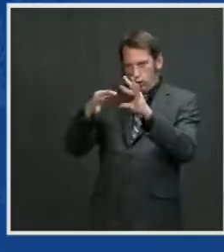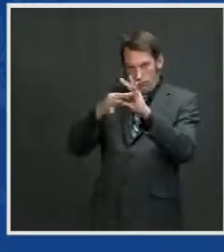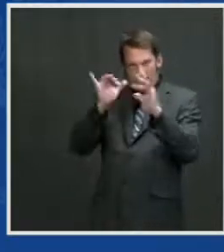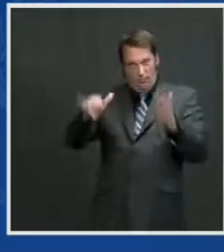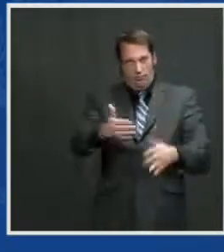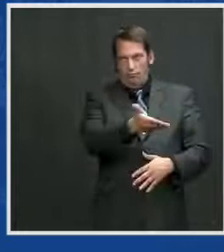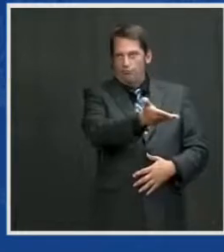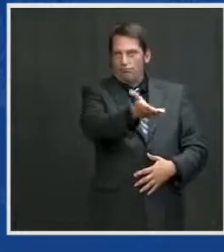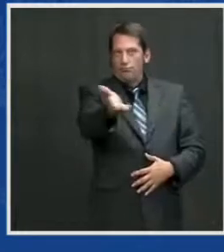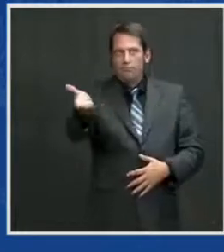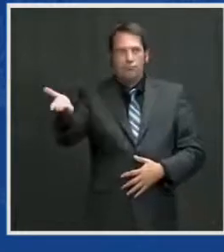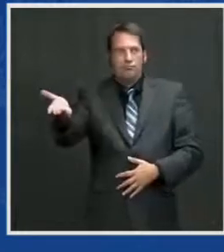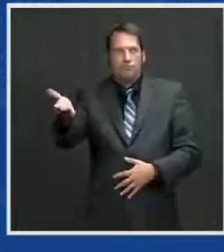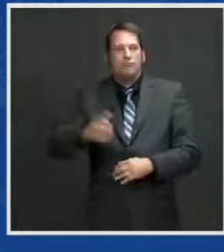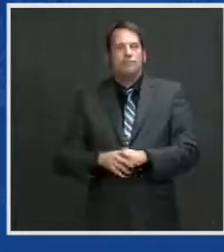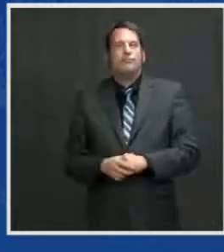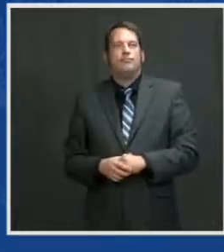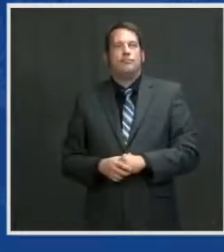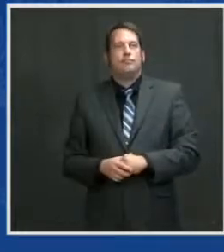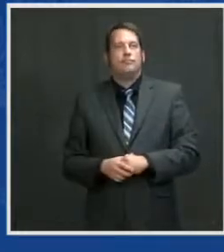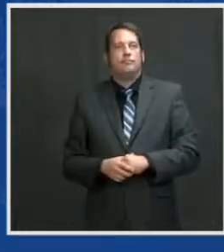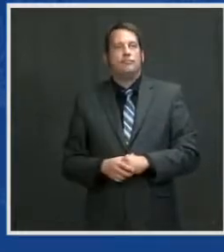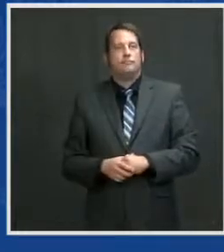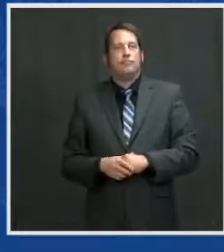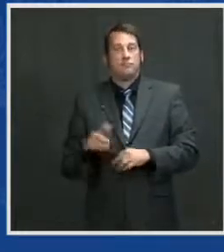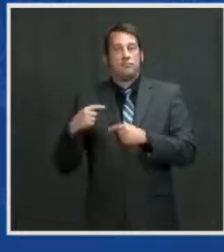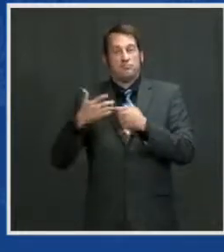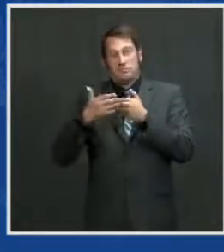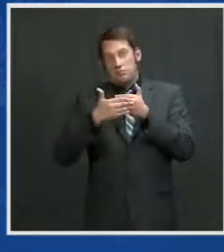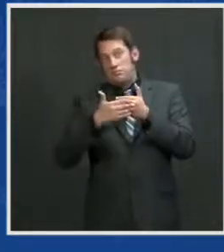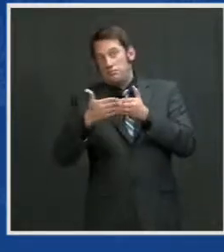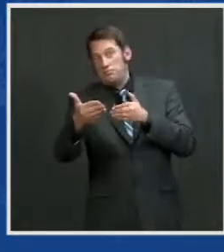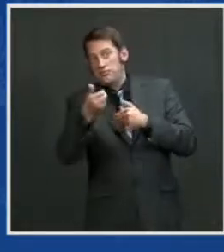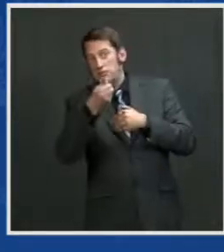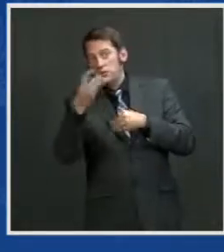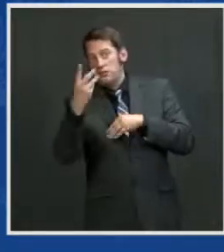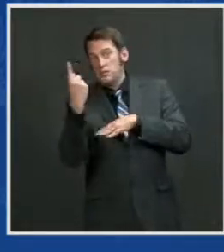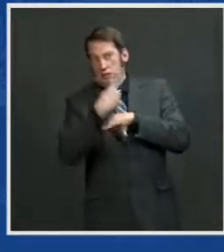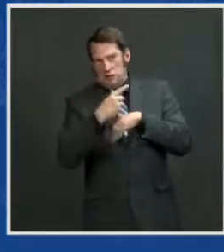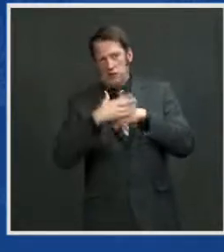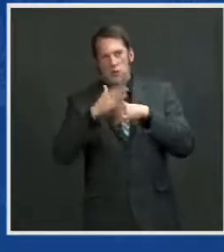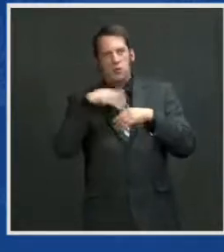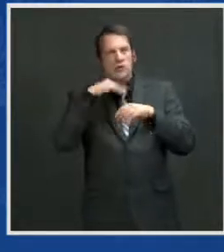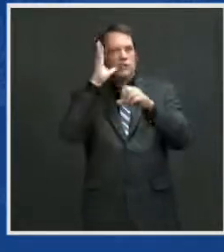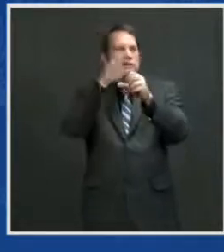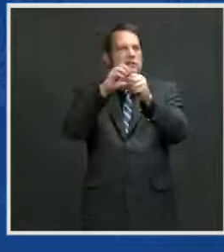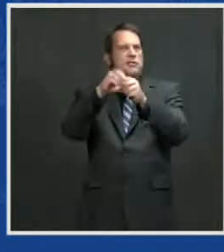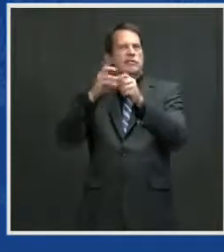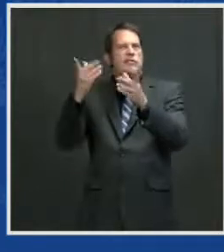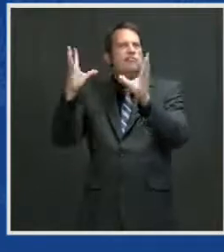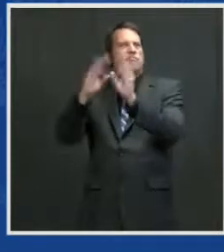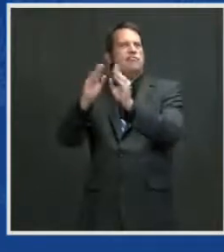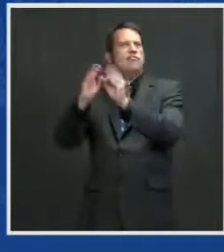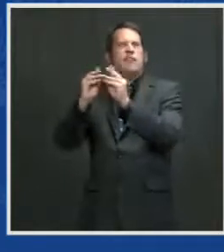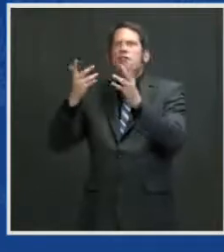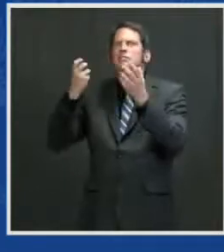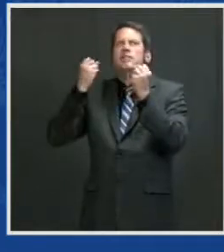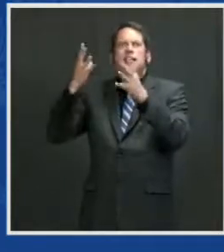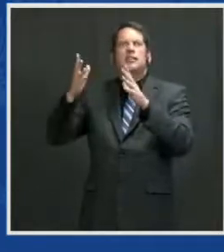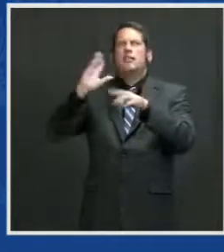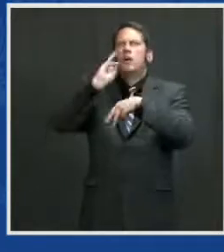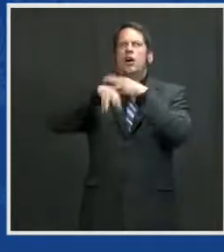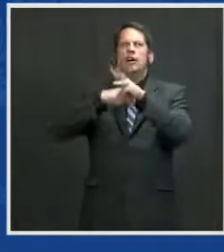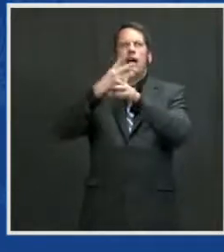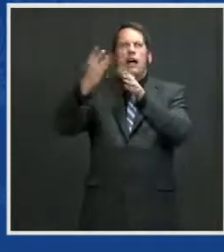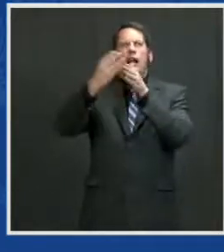I'll be participating in meetings with many of our closest partners at the G-70 in Cornwall. Then on to Brussels and